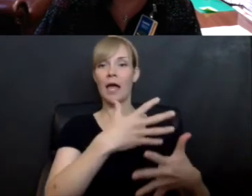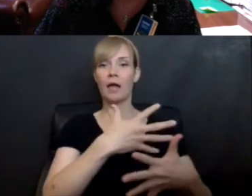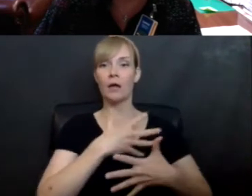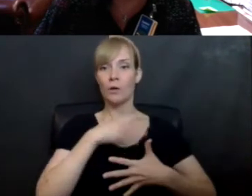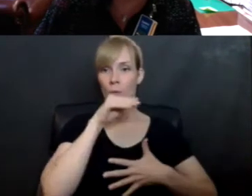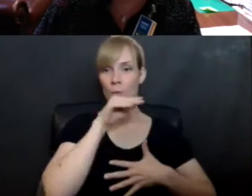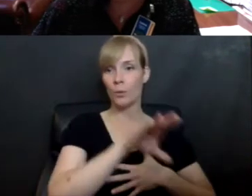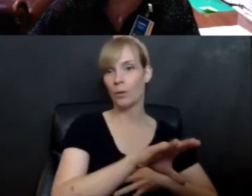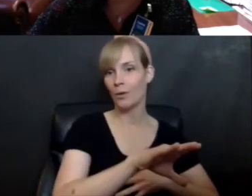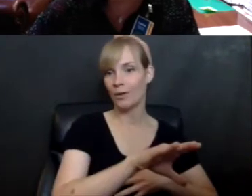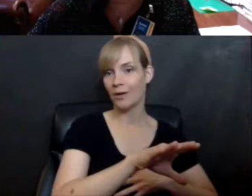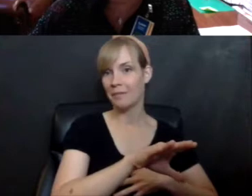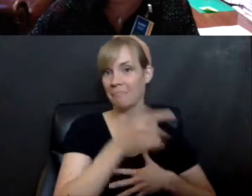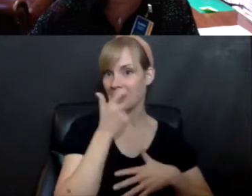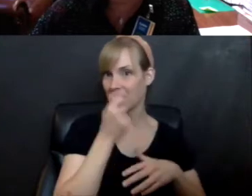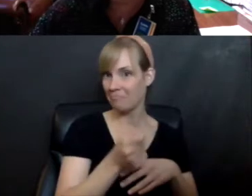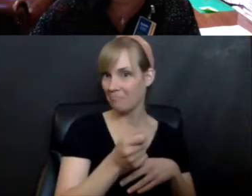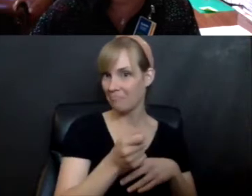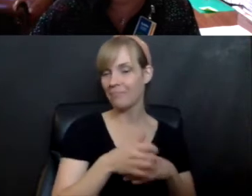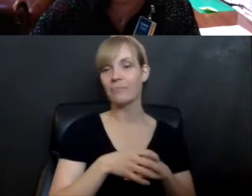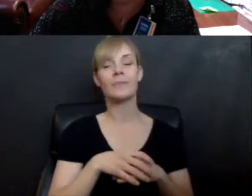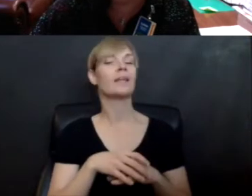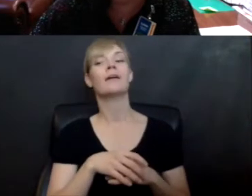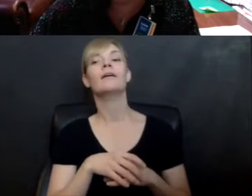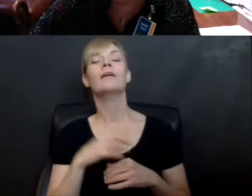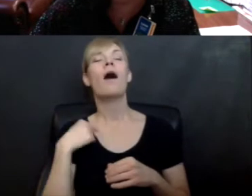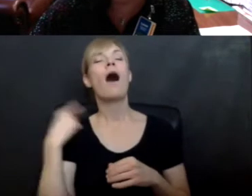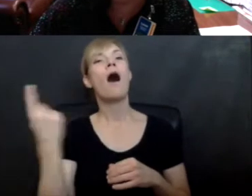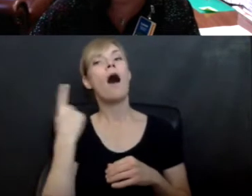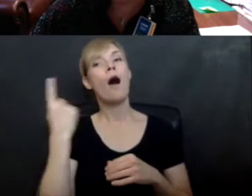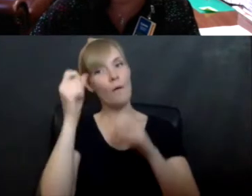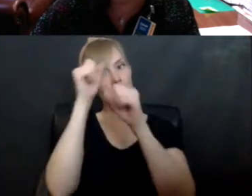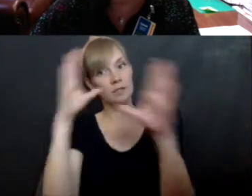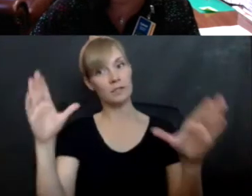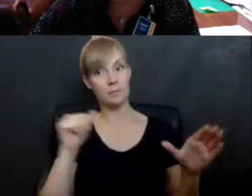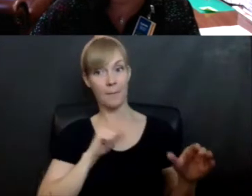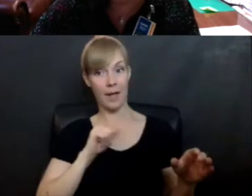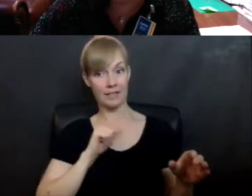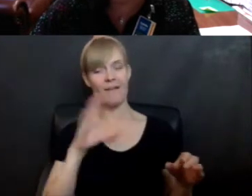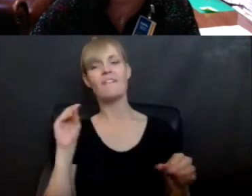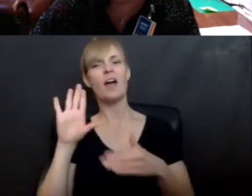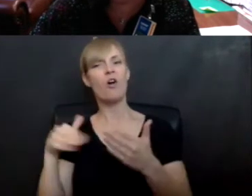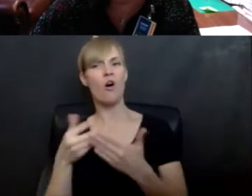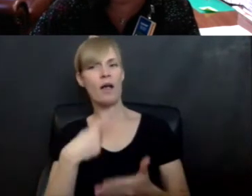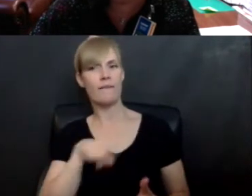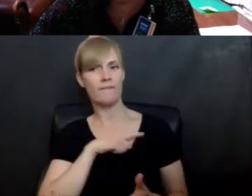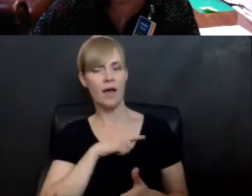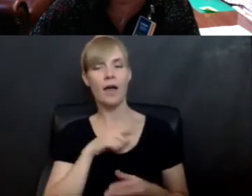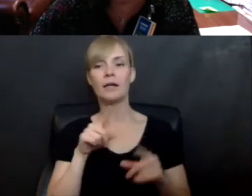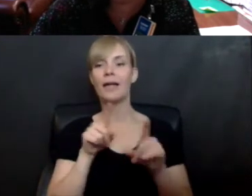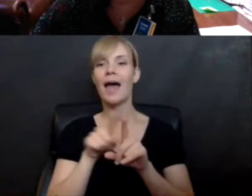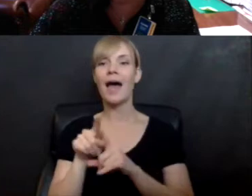So if I said it a different way, I always think of myself and all of us as a very special